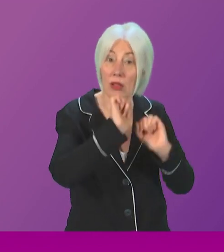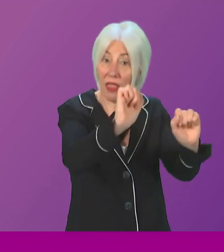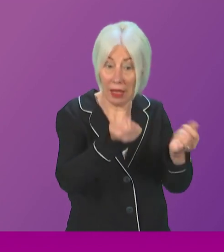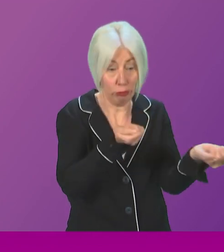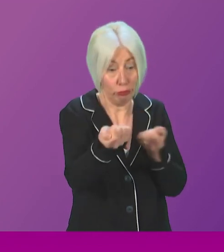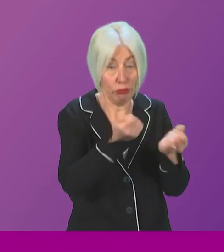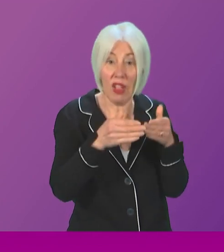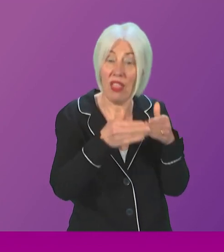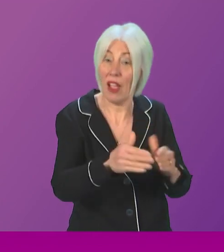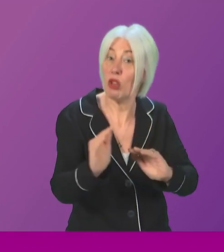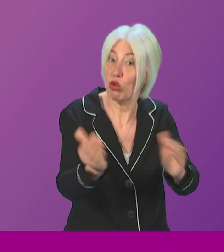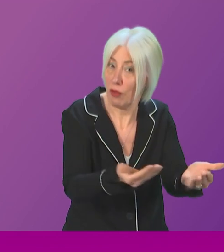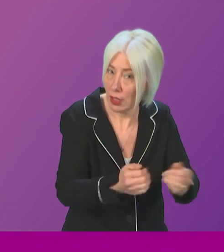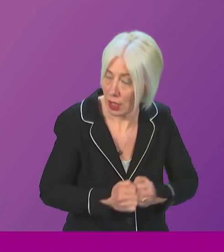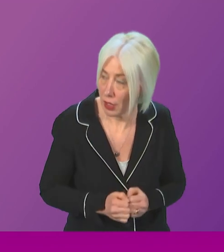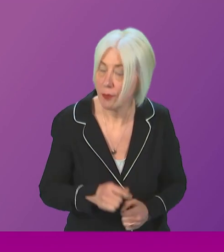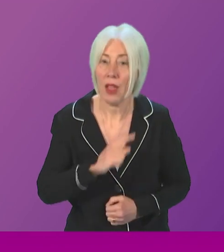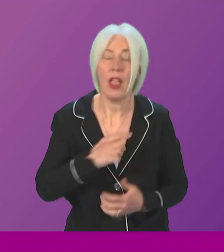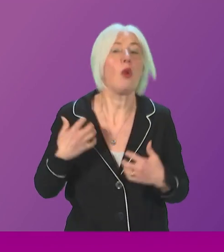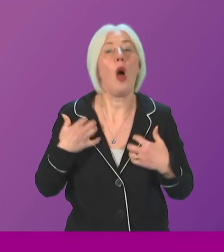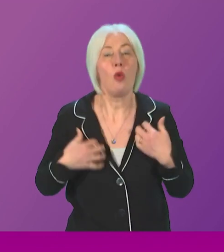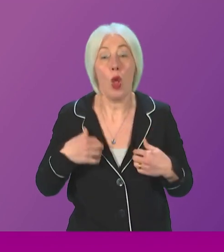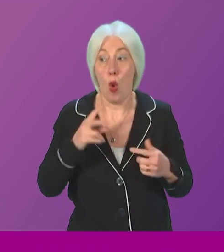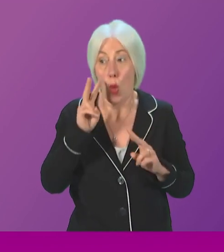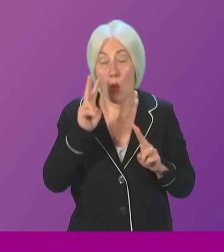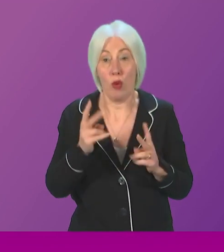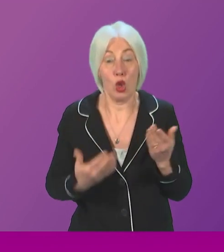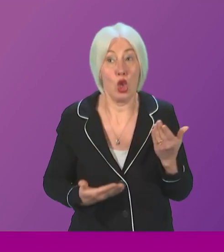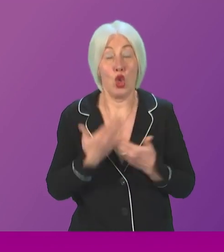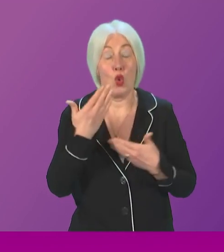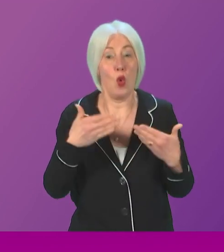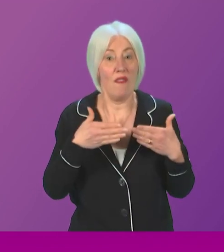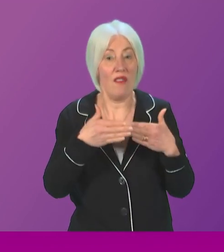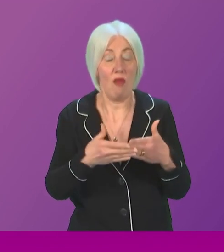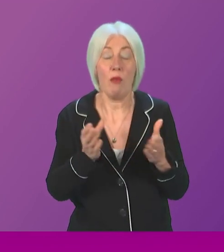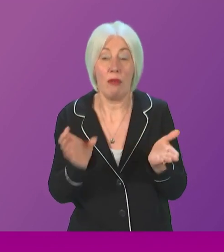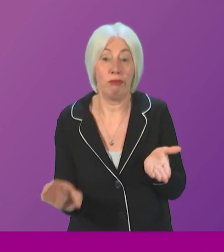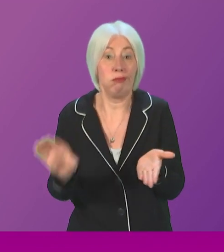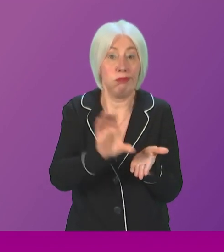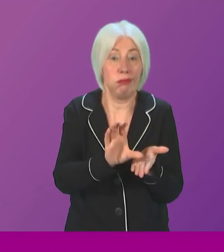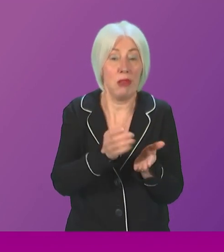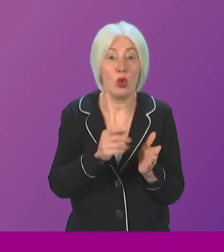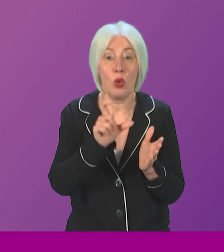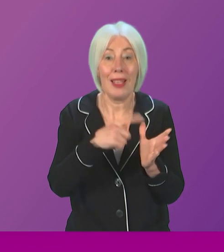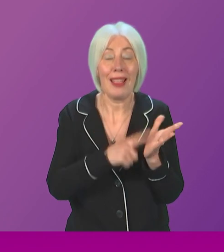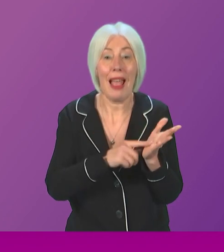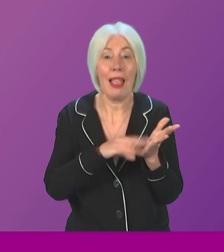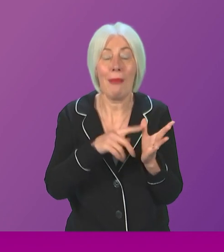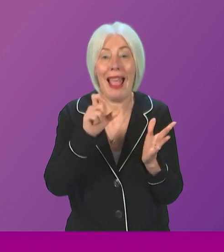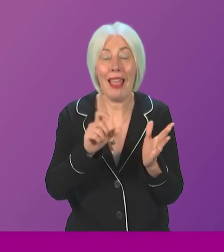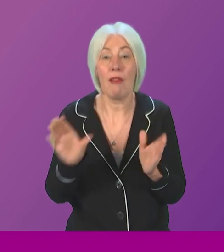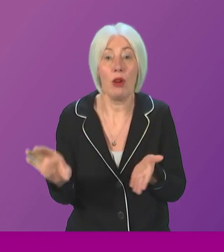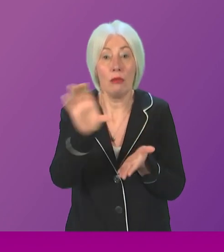that's why, of course, we are looking forward to the MV Alfred and provided additional funding to CalMac for the MV Alfred